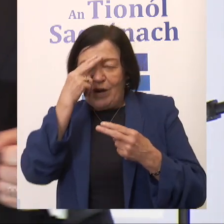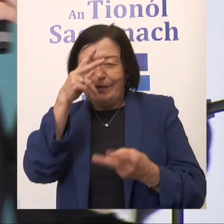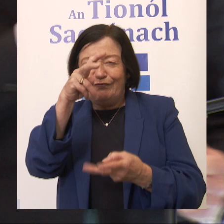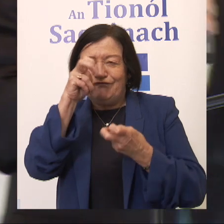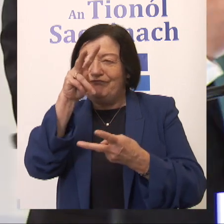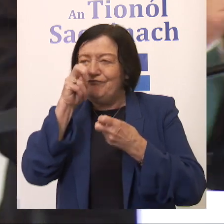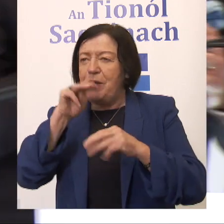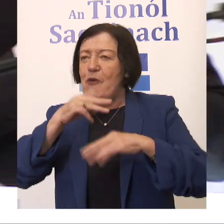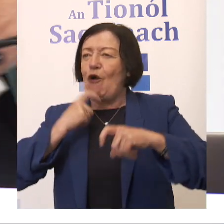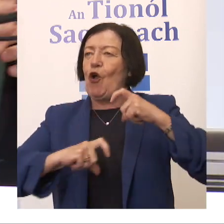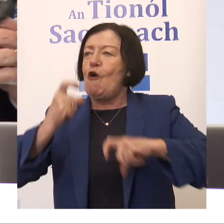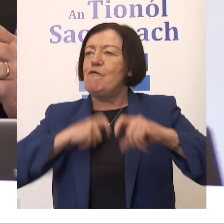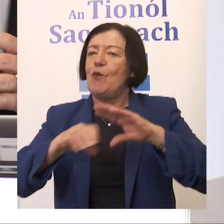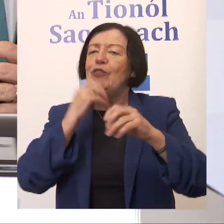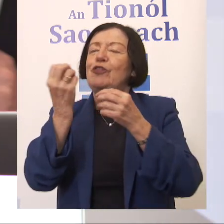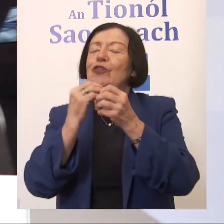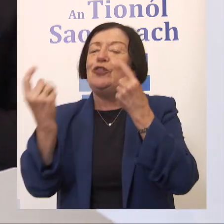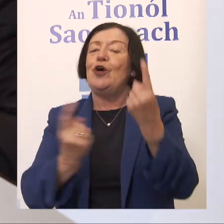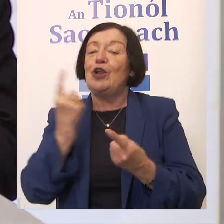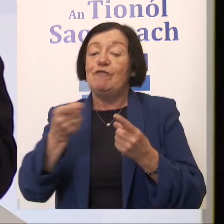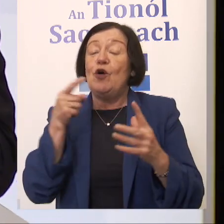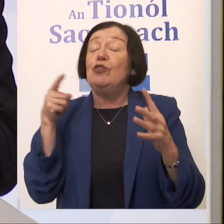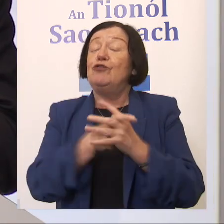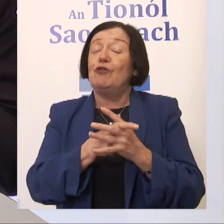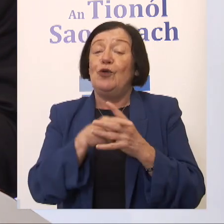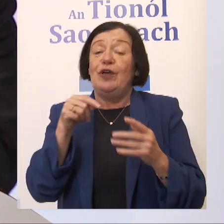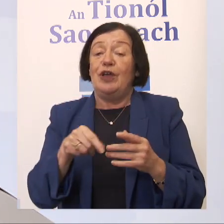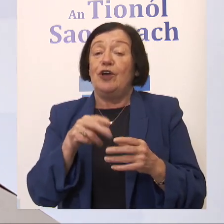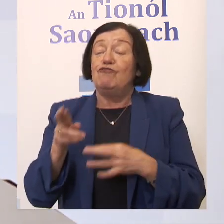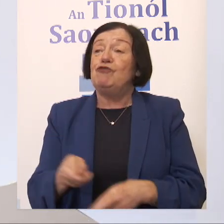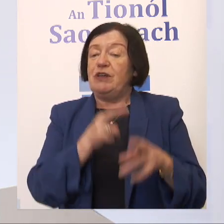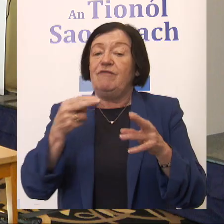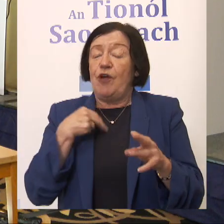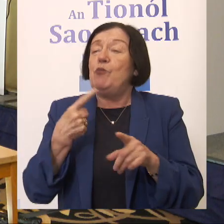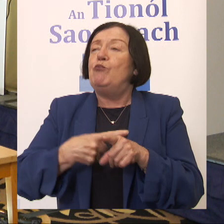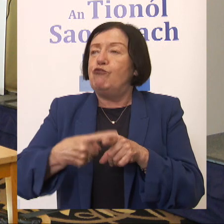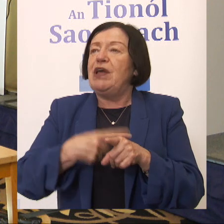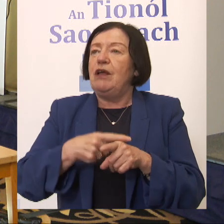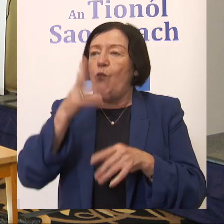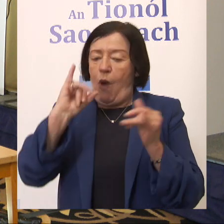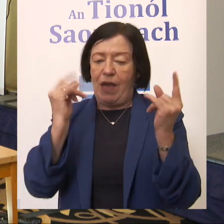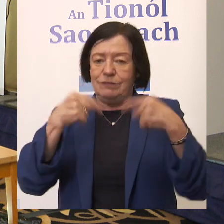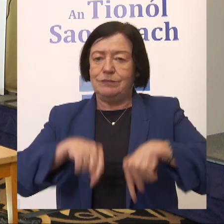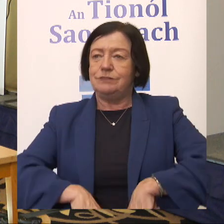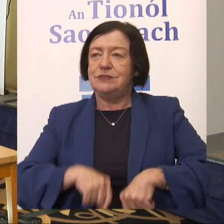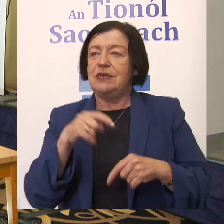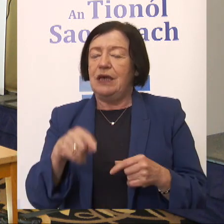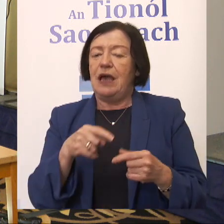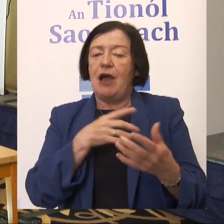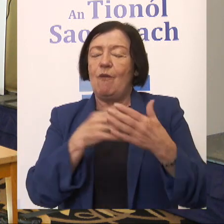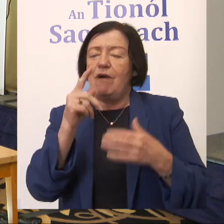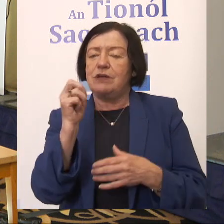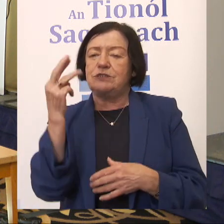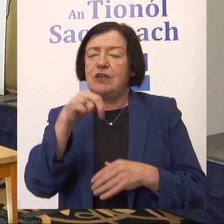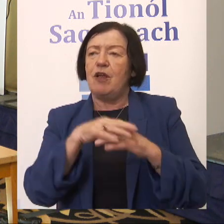comfortable with each other. And if we just go through, I suppose, just to recap very, very briefly why we're here and our terms of reference.